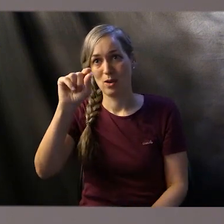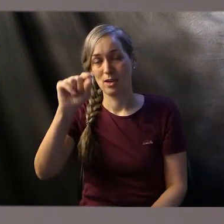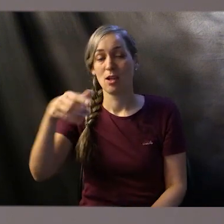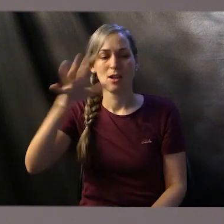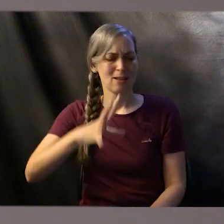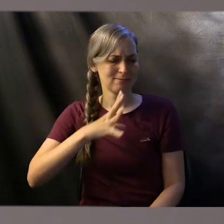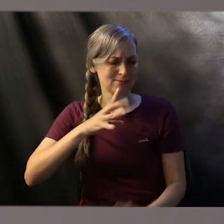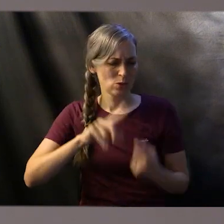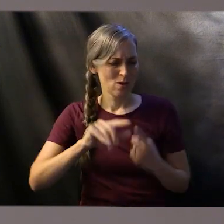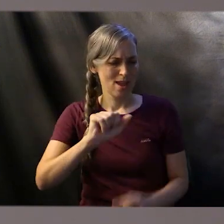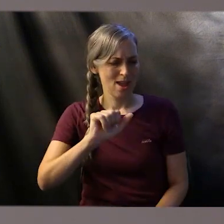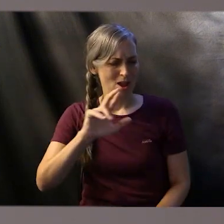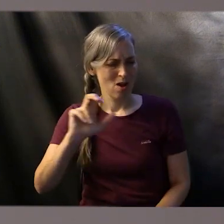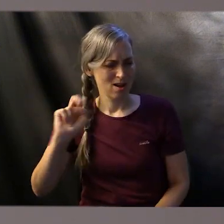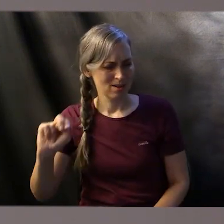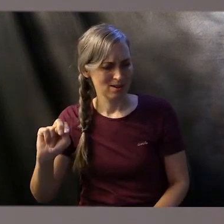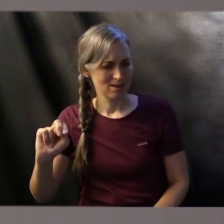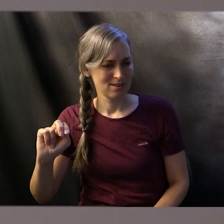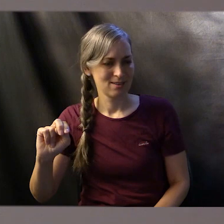God speaks to Aaron who is